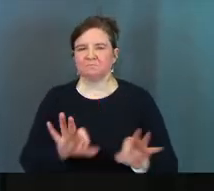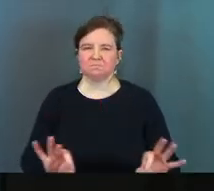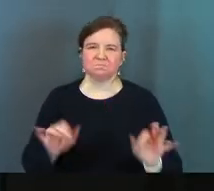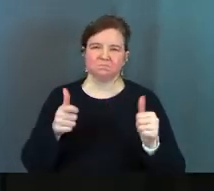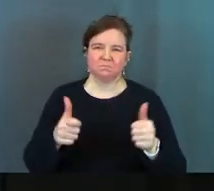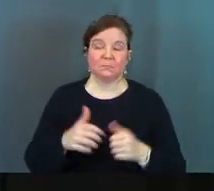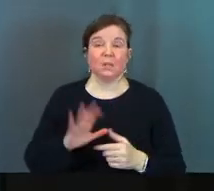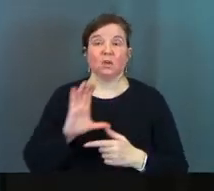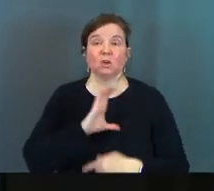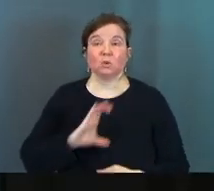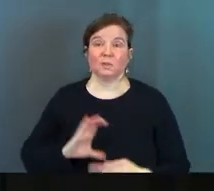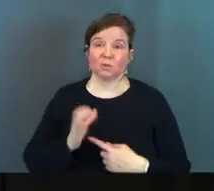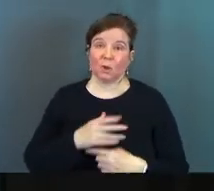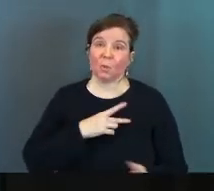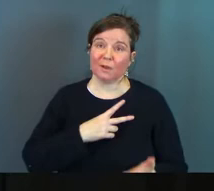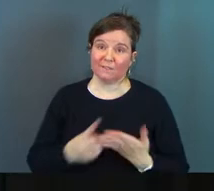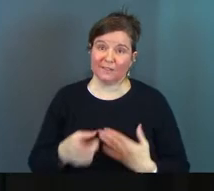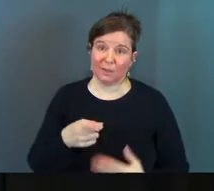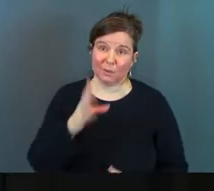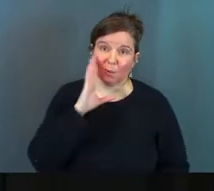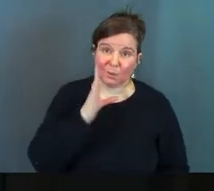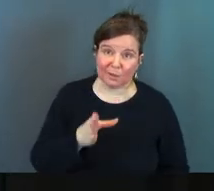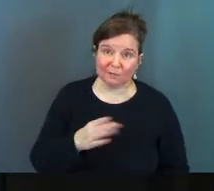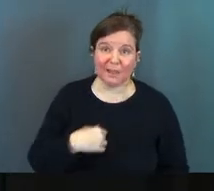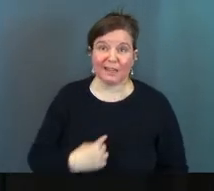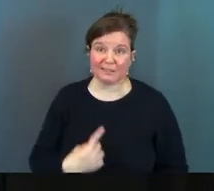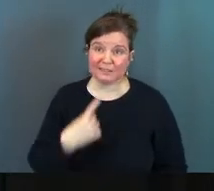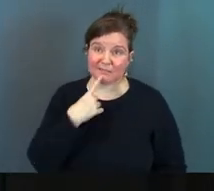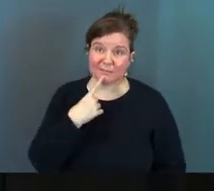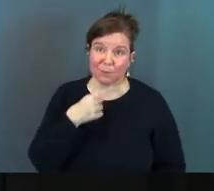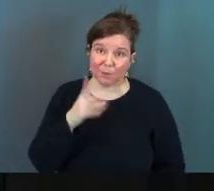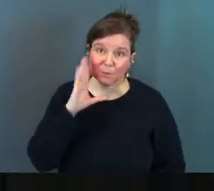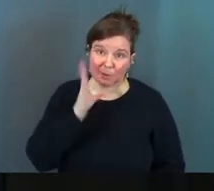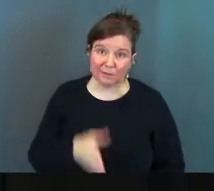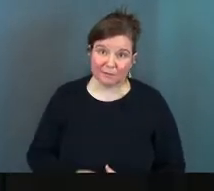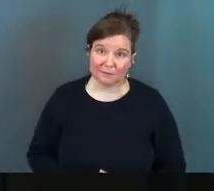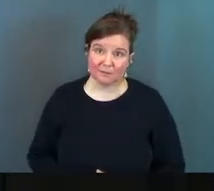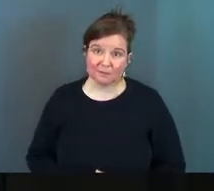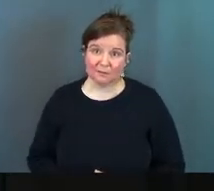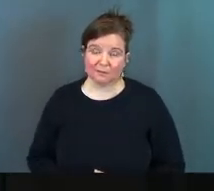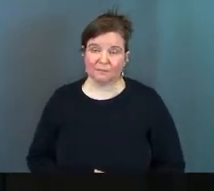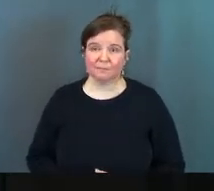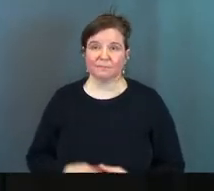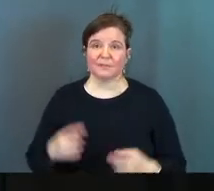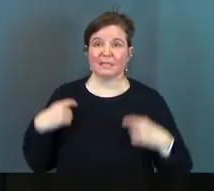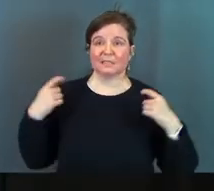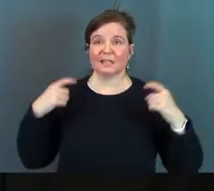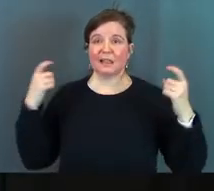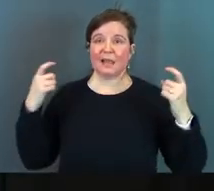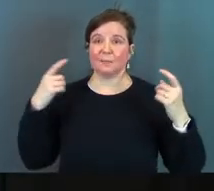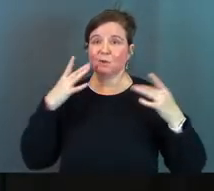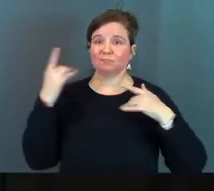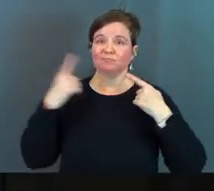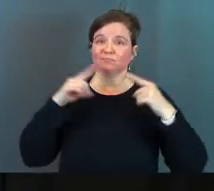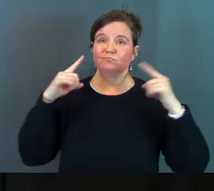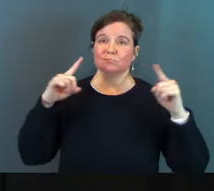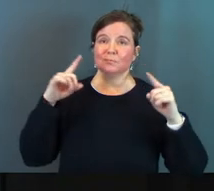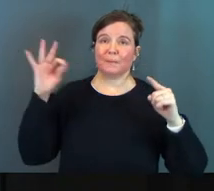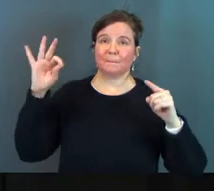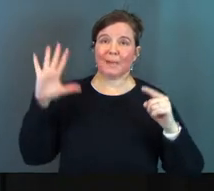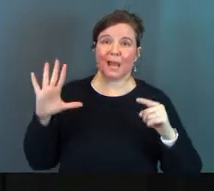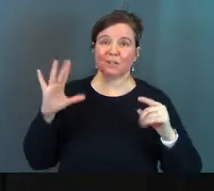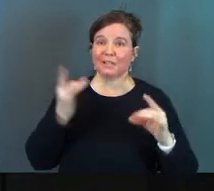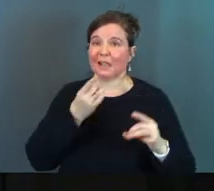Christian culture is going to fail you and it is going to disappoint celebrity pastors and lights